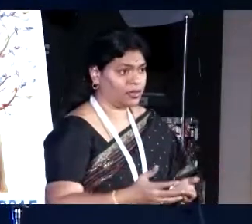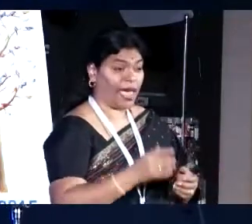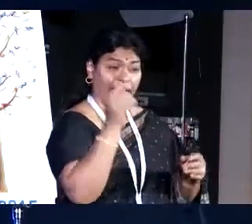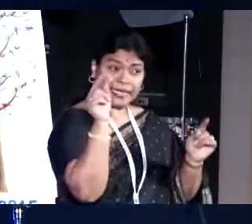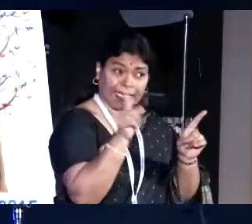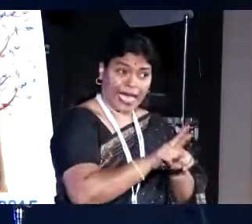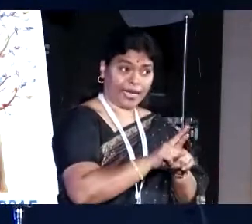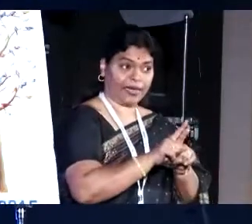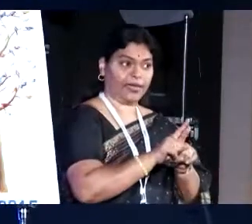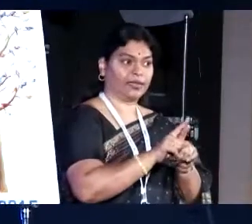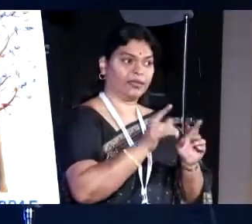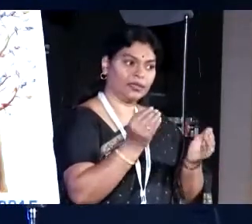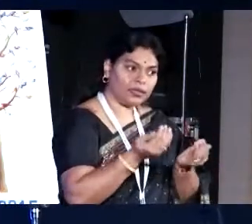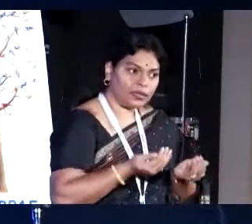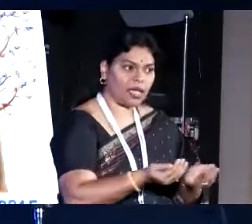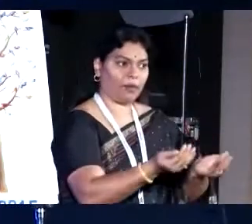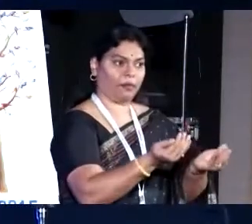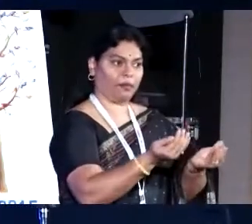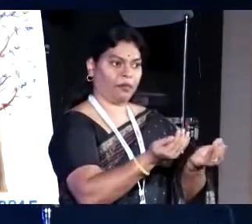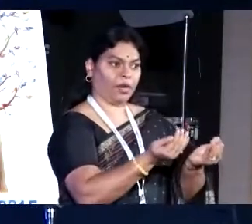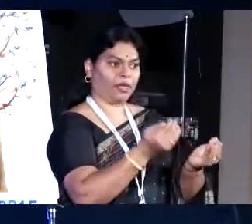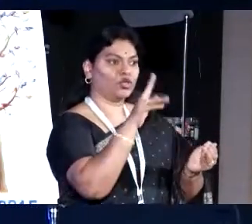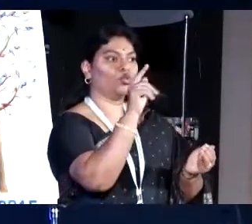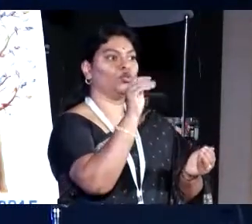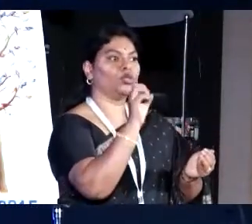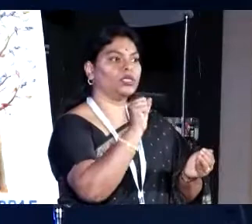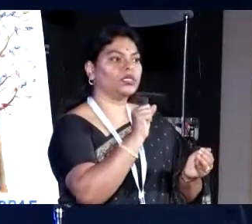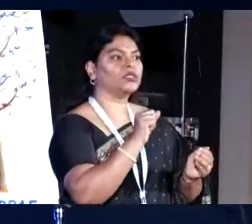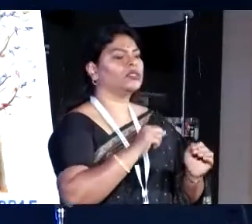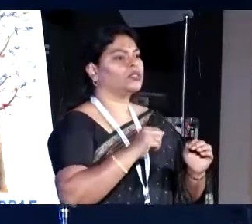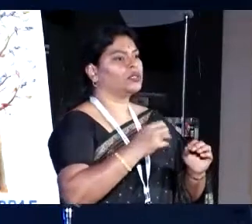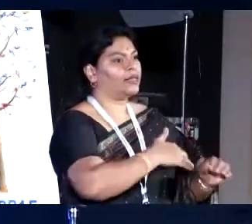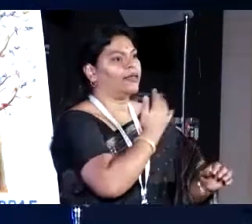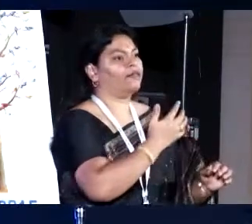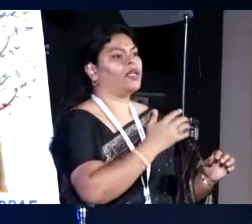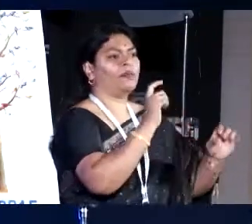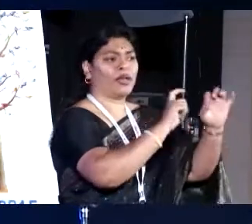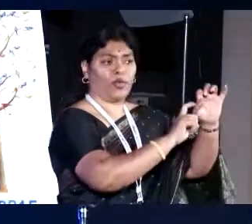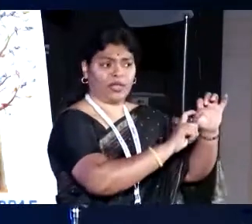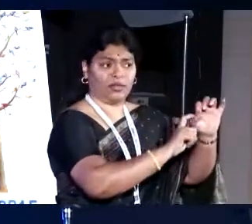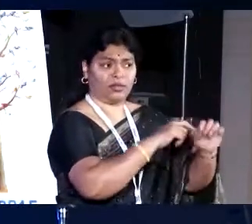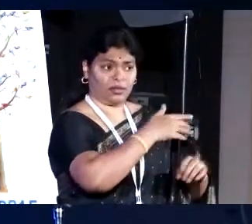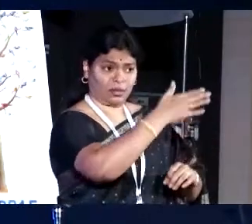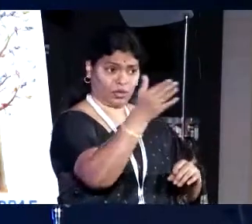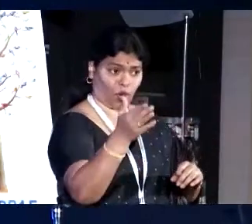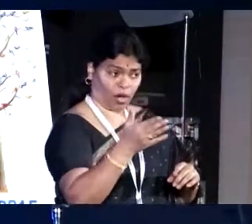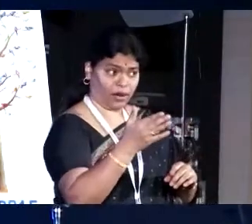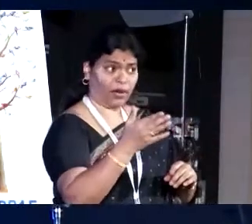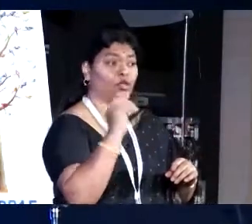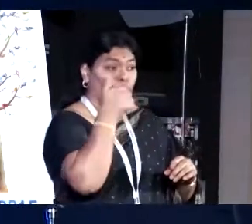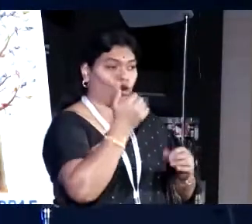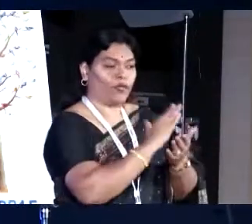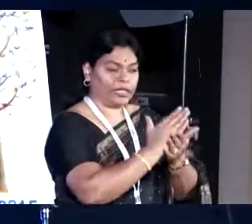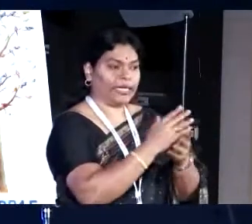Exactly at the childbearing age, your uterus is removed. Now, my question is very simple. Tomorrow maybe we will, you know, share some stories